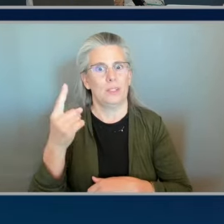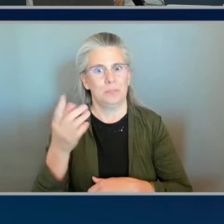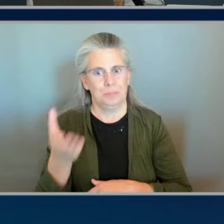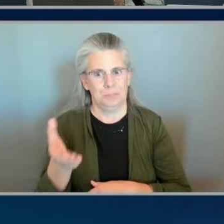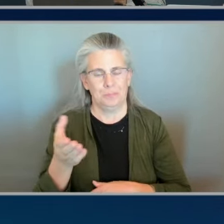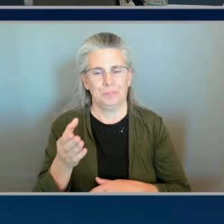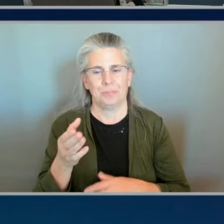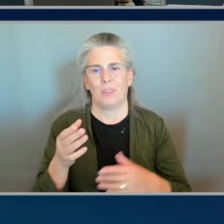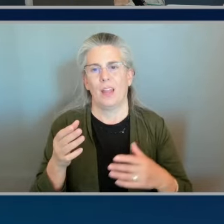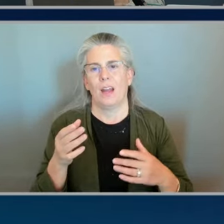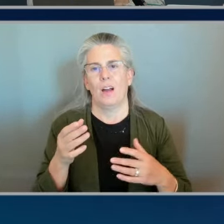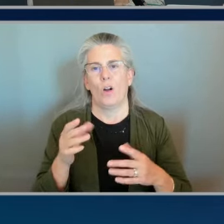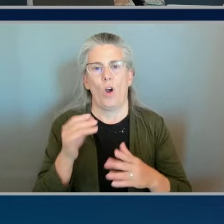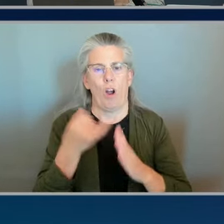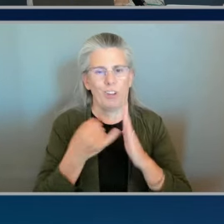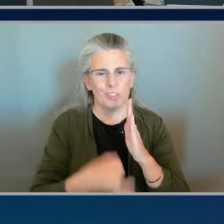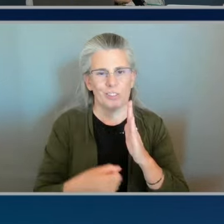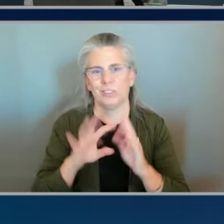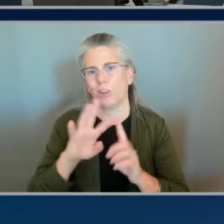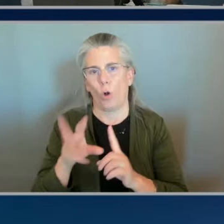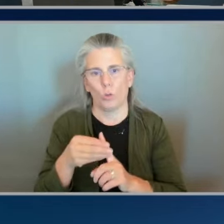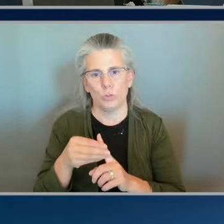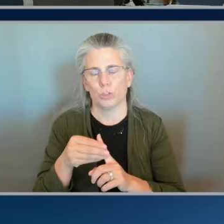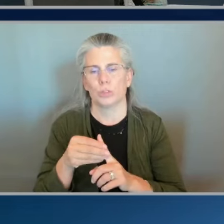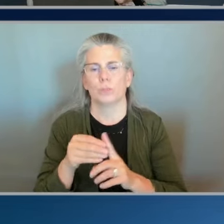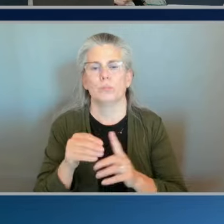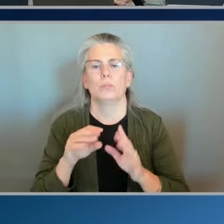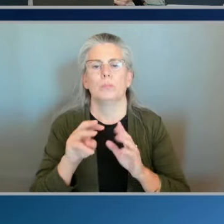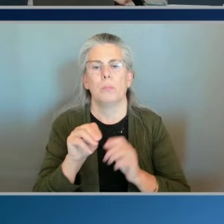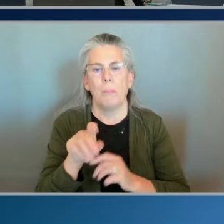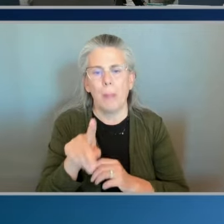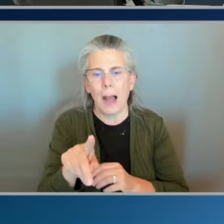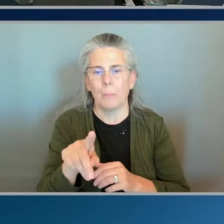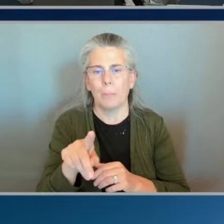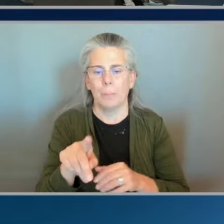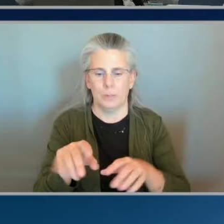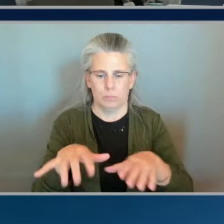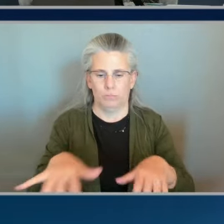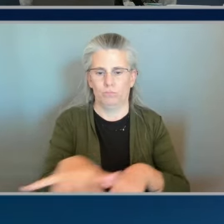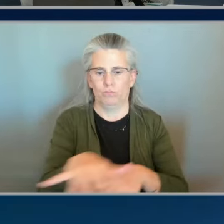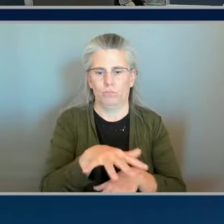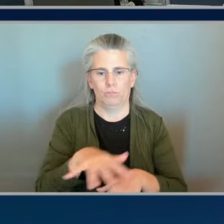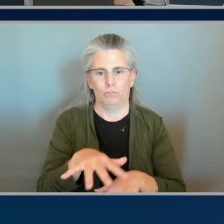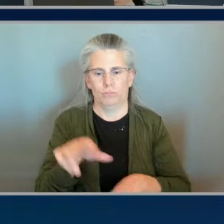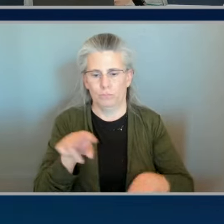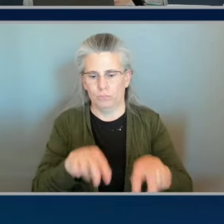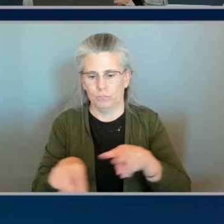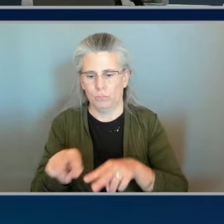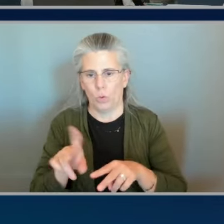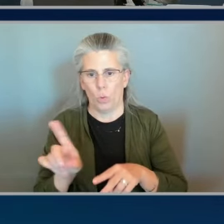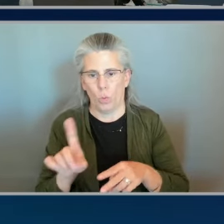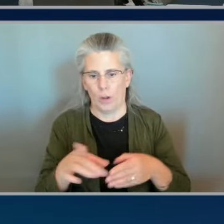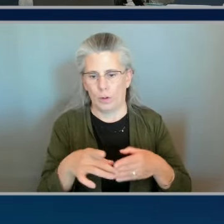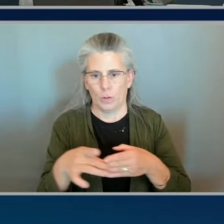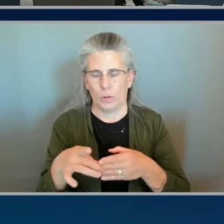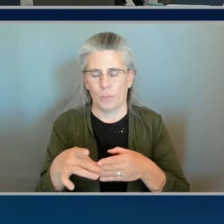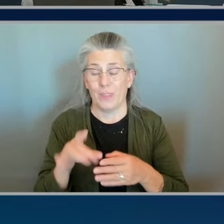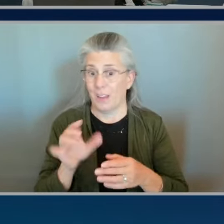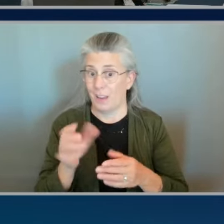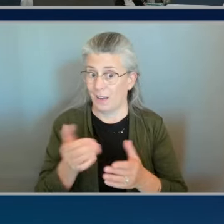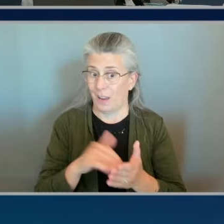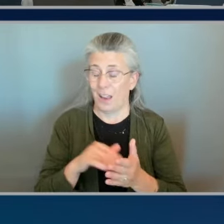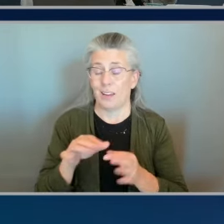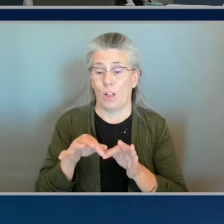and culture so you can see there's a there's a map view of all the points that we're sending you to and this was all brought together by large language models based on a number